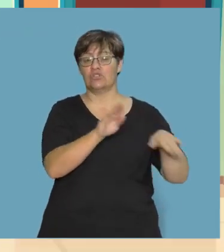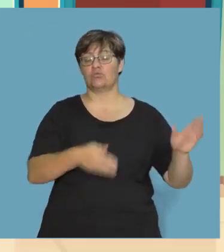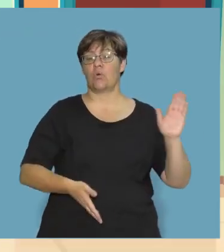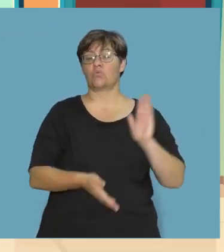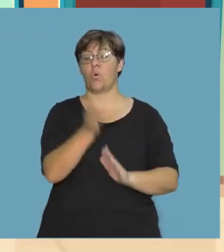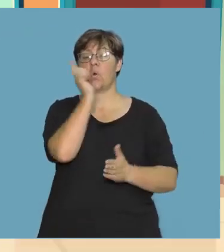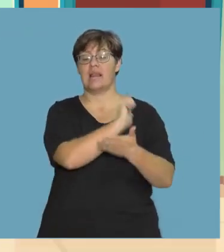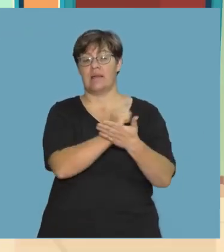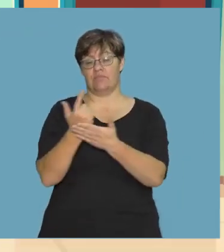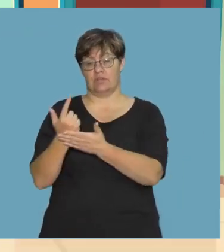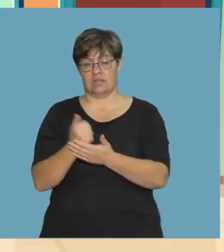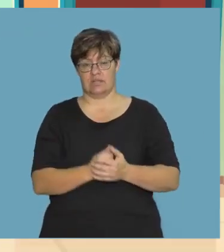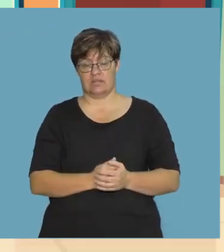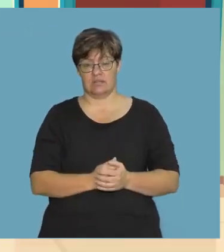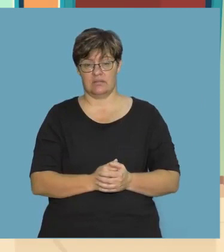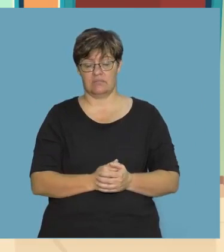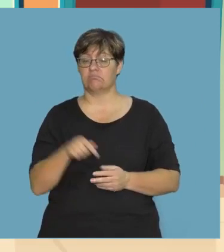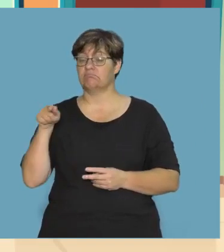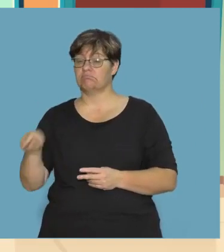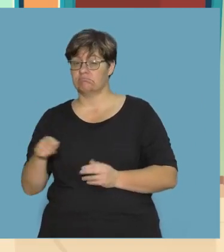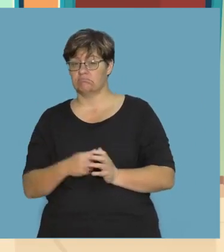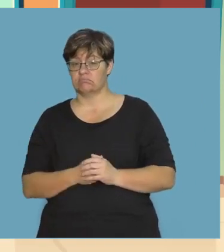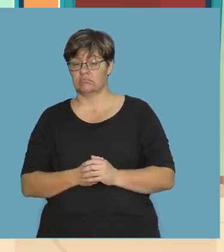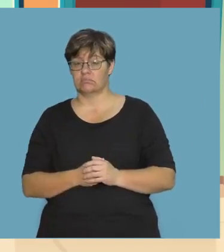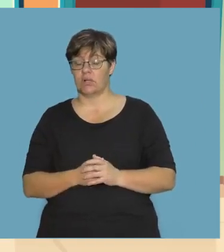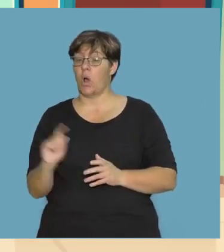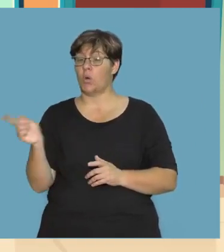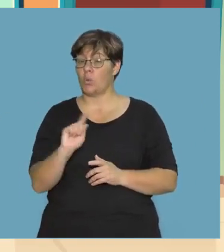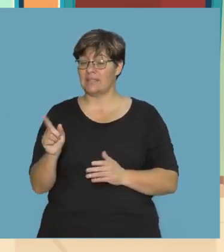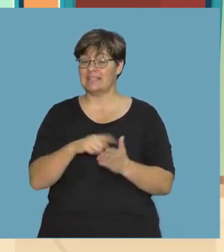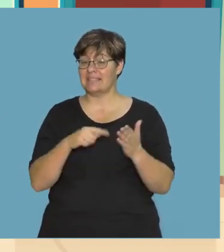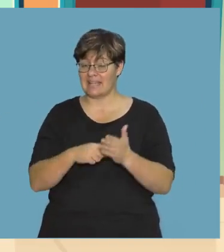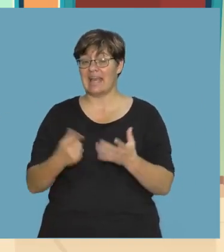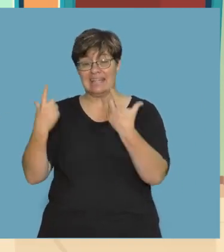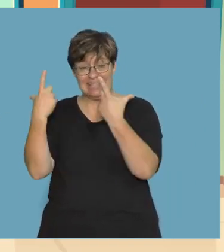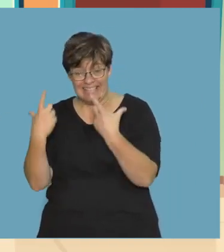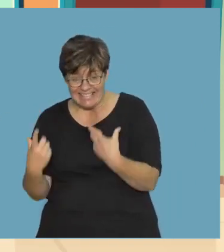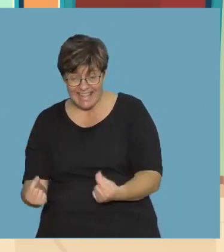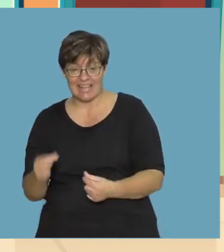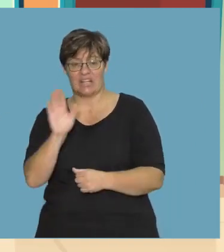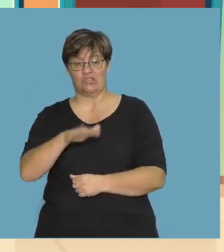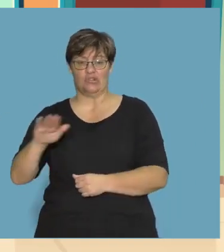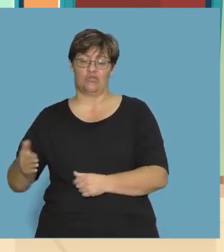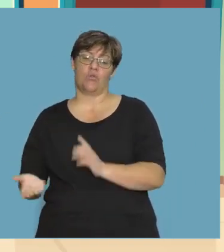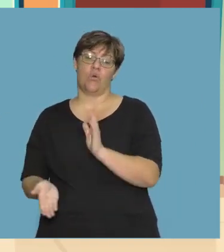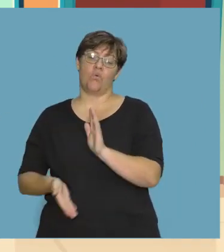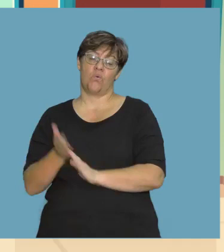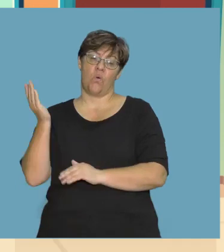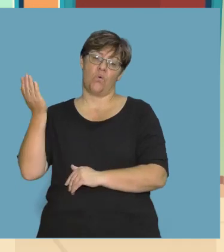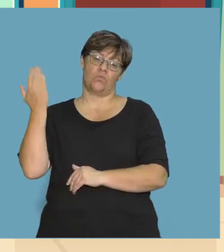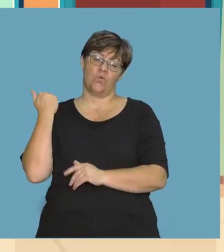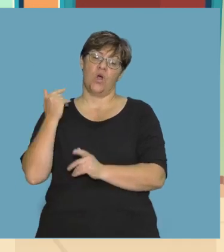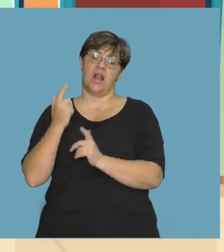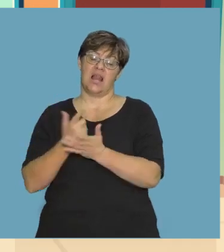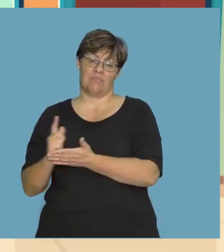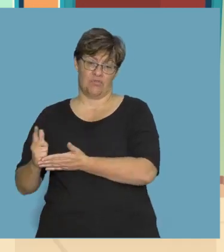And question number two. On what date did the children go to the library? Listen again and tell me which